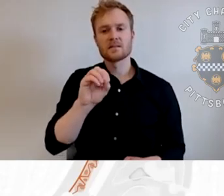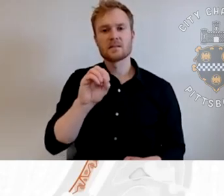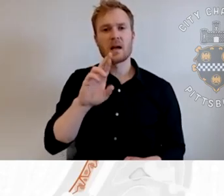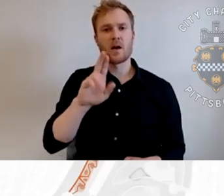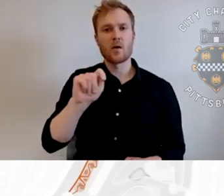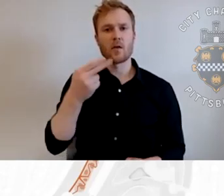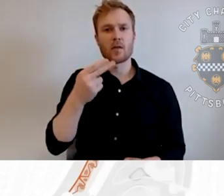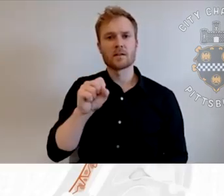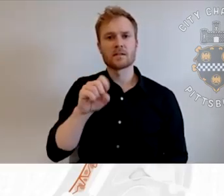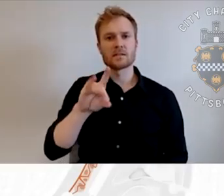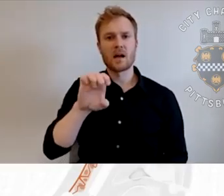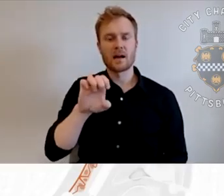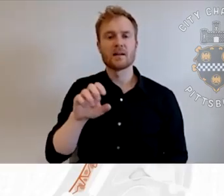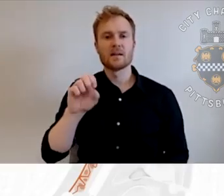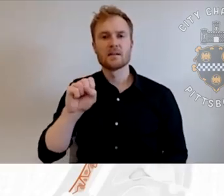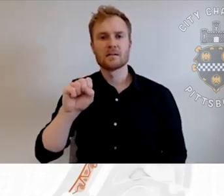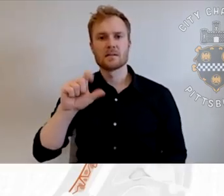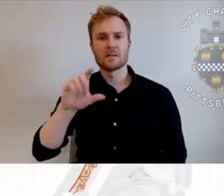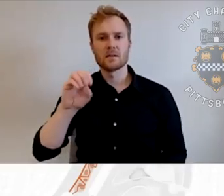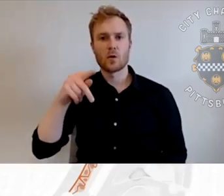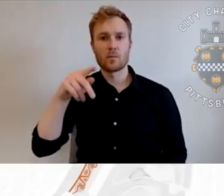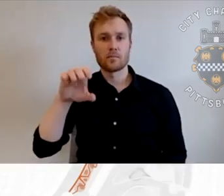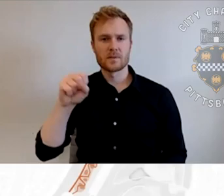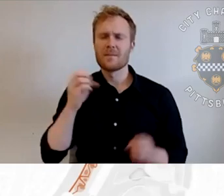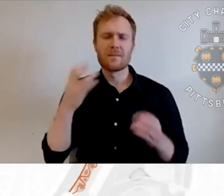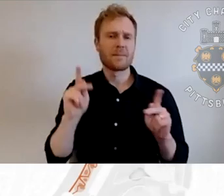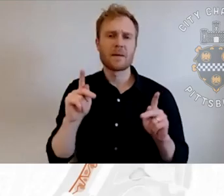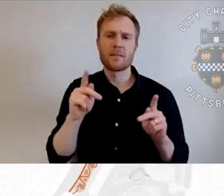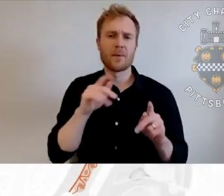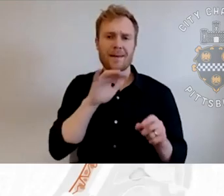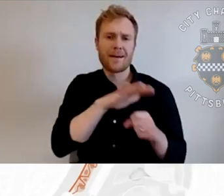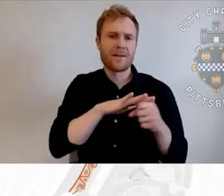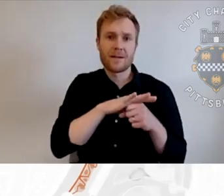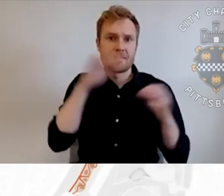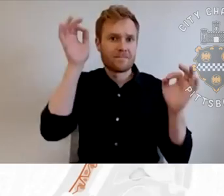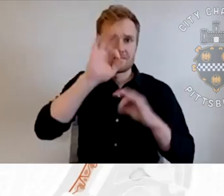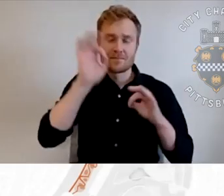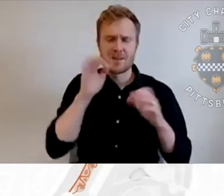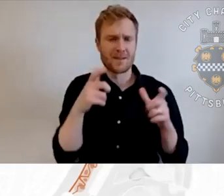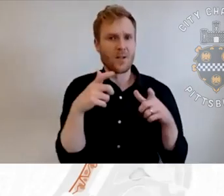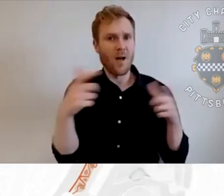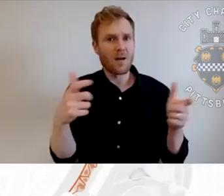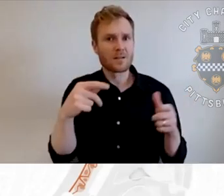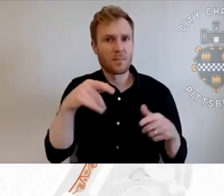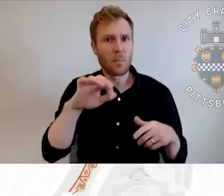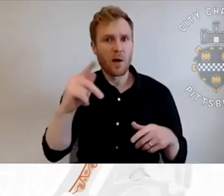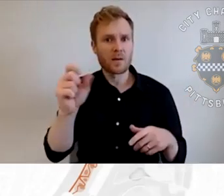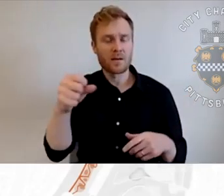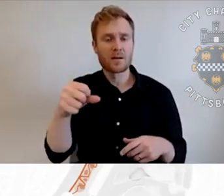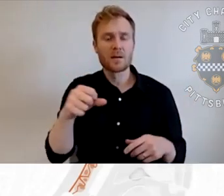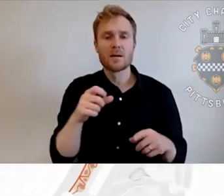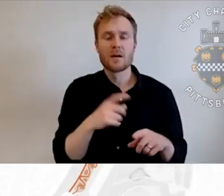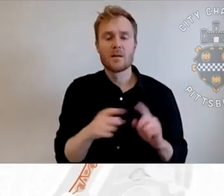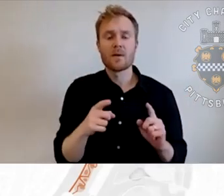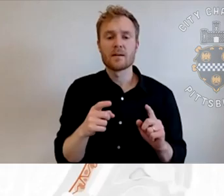um, in the area did not know about it, even though it's a large, um, community scale park, uh, pretty much just